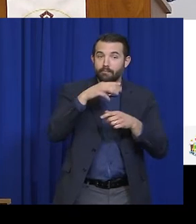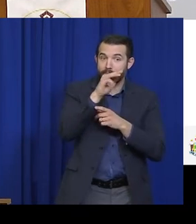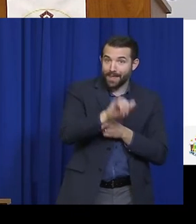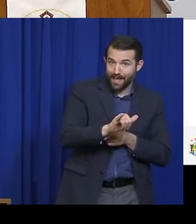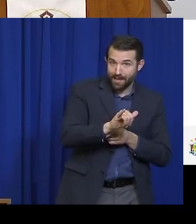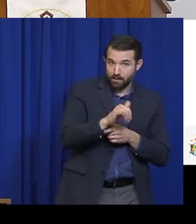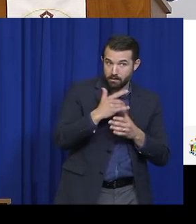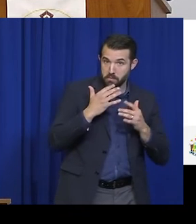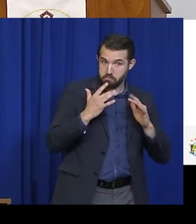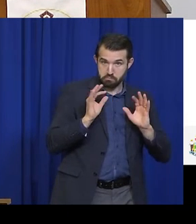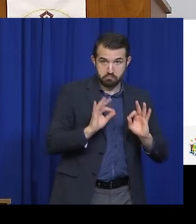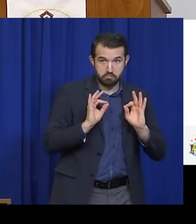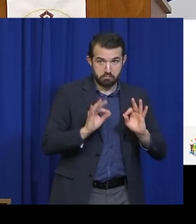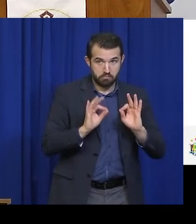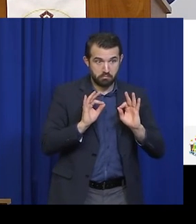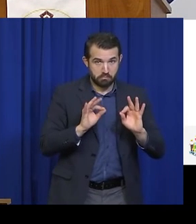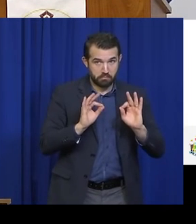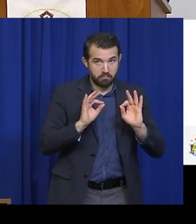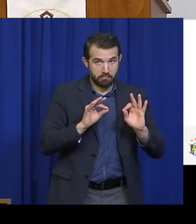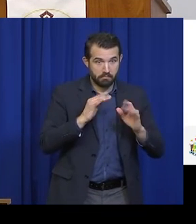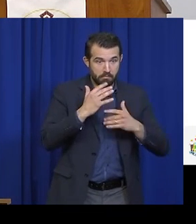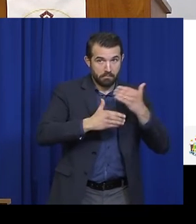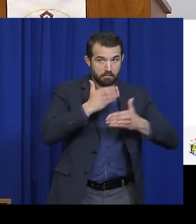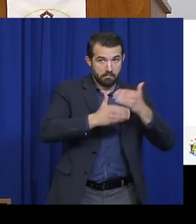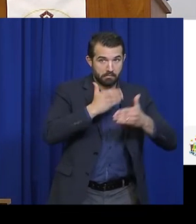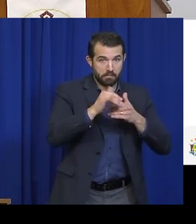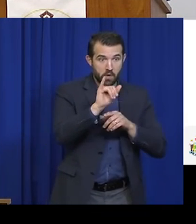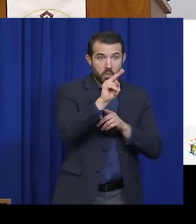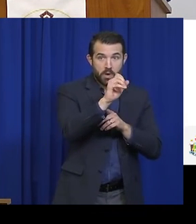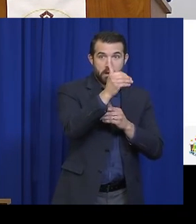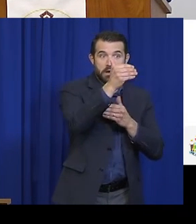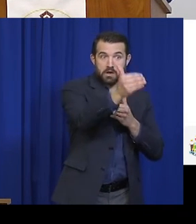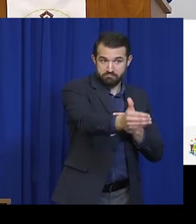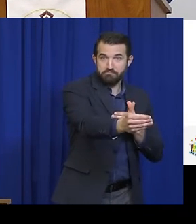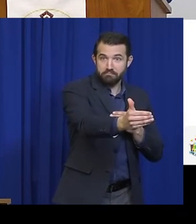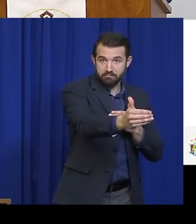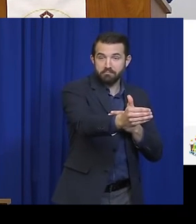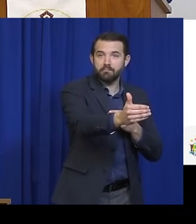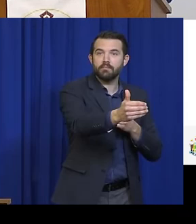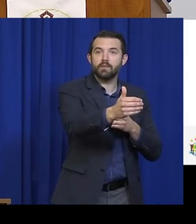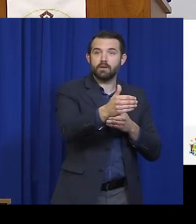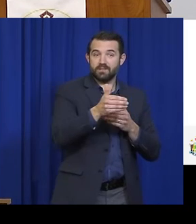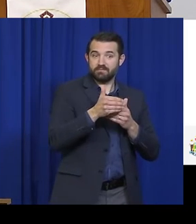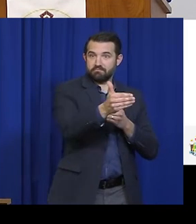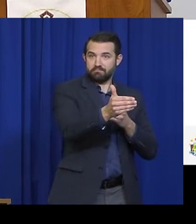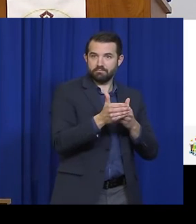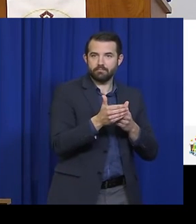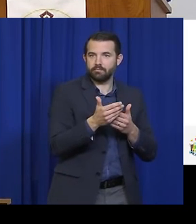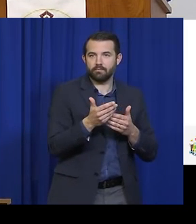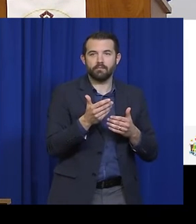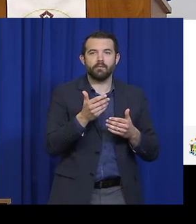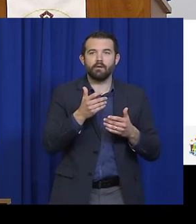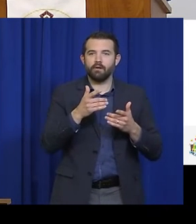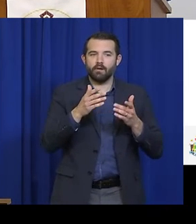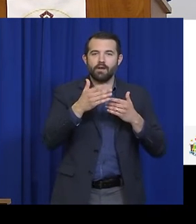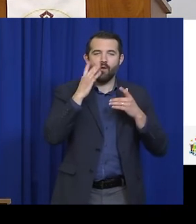parts of Maine, such as some rural areas, might be able to ease restrictions safely sooner.